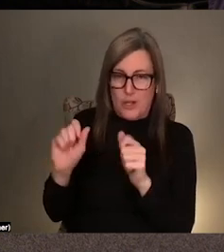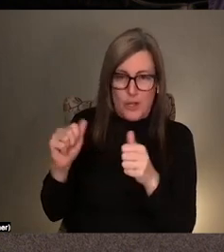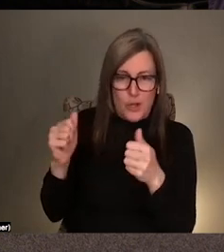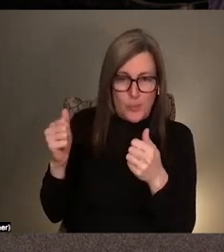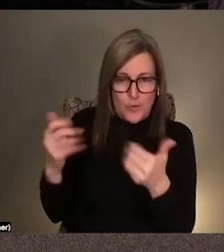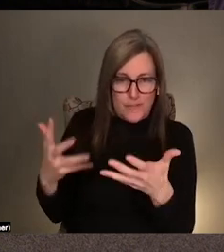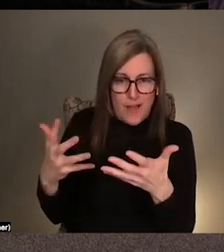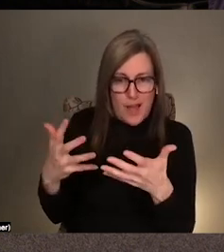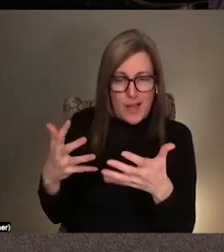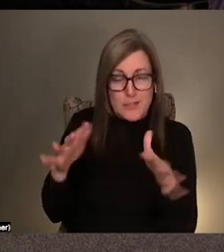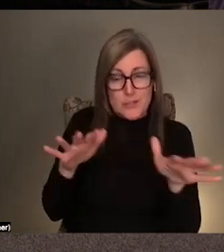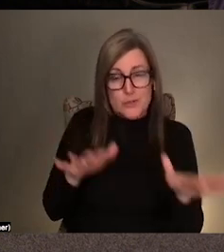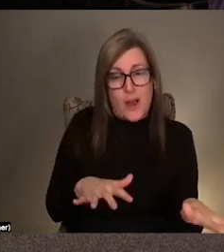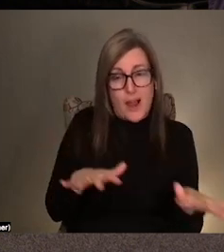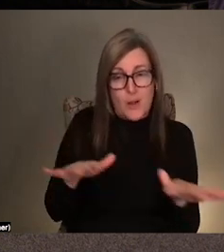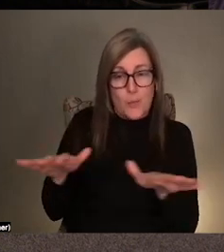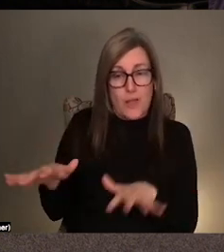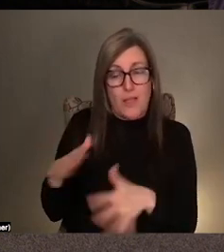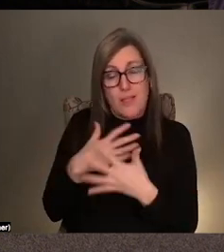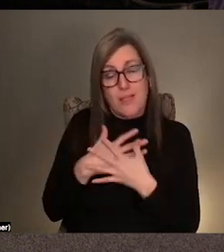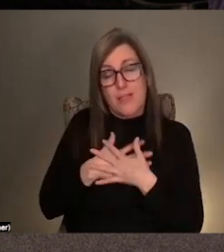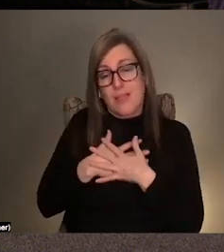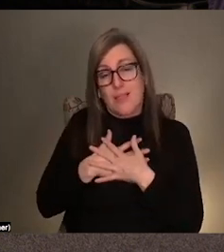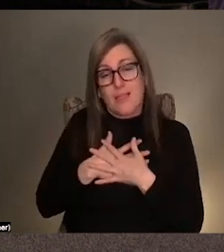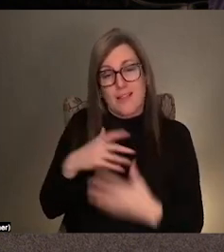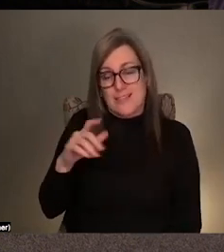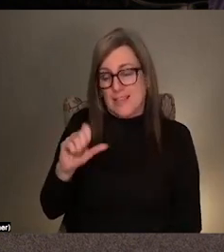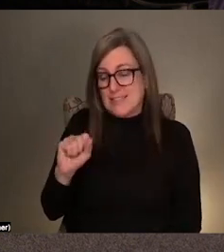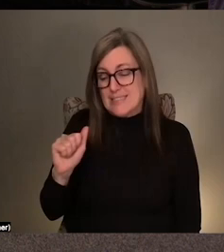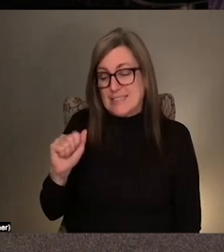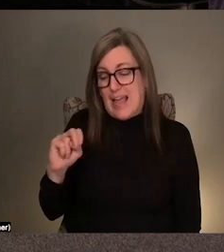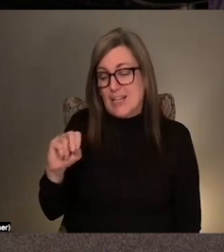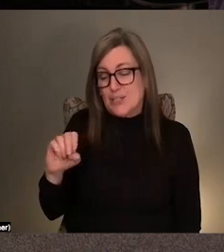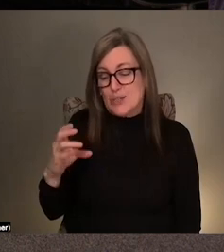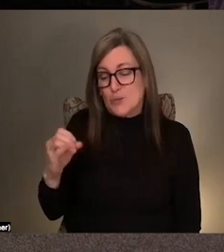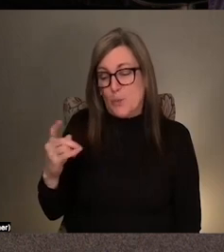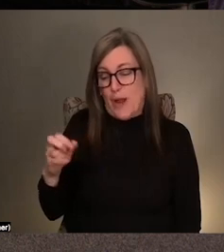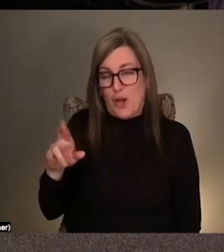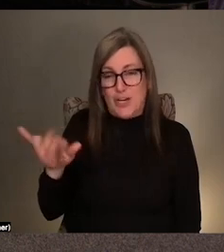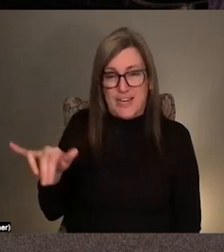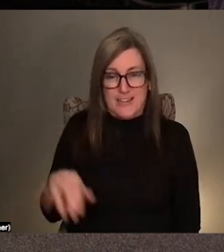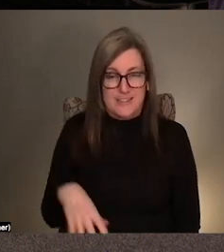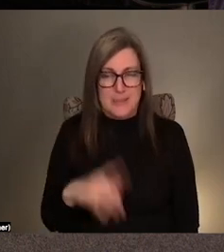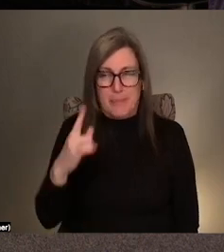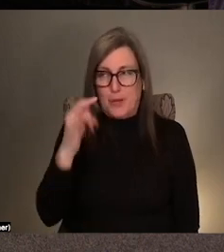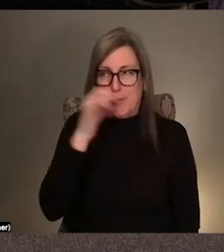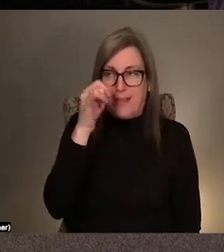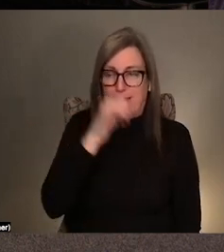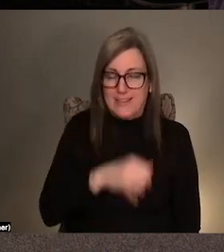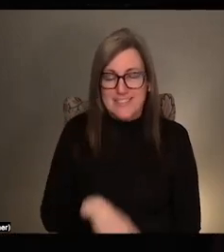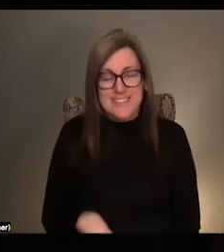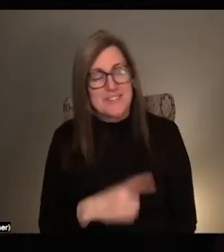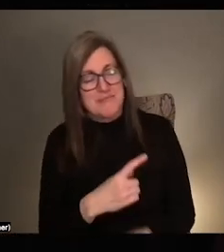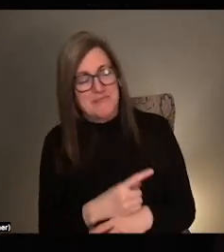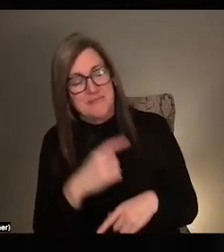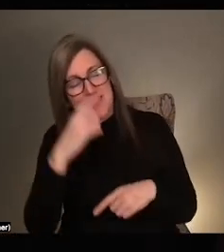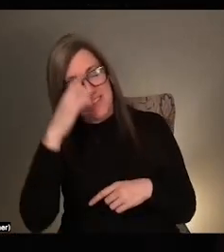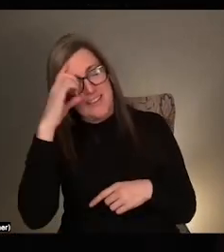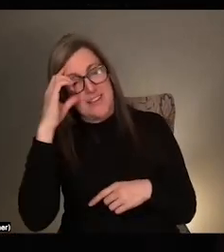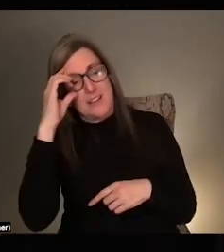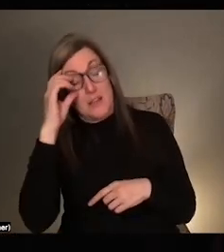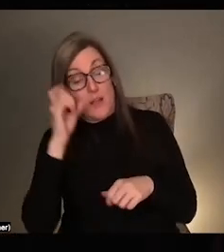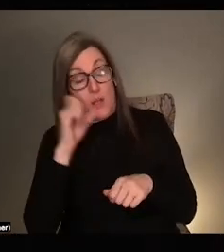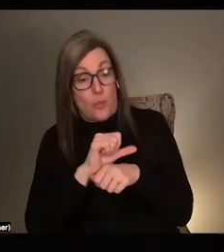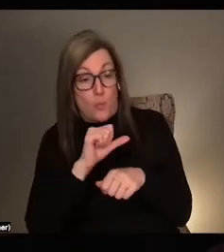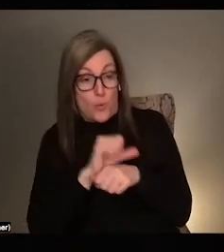a tranquil sanctuary or something ridiculous. Yeah. Um, but yeah, I think the work in some ways is about